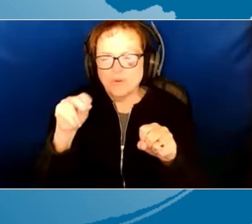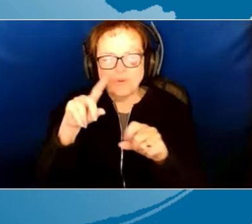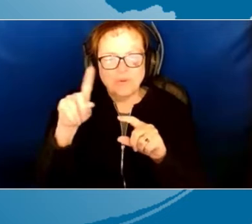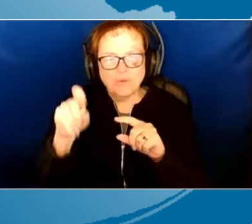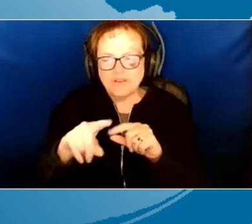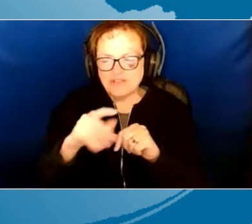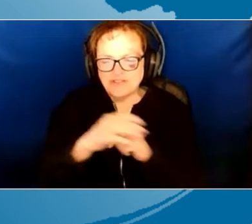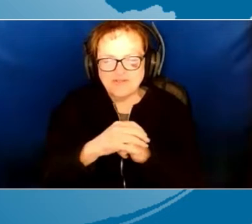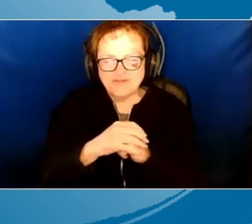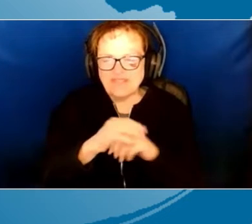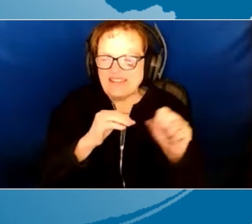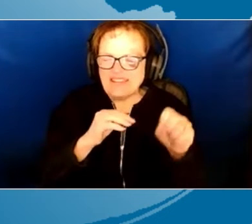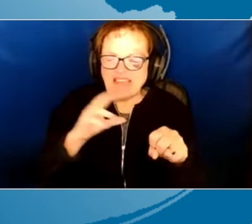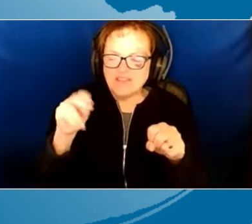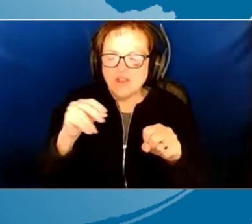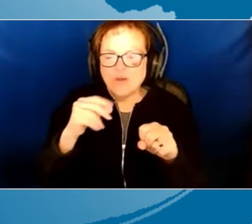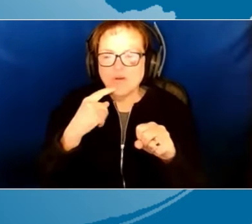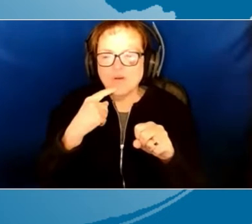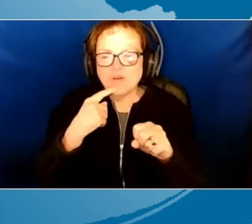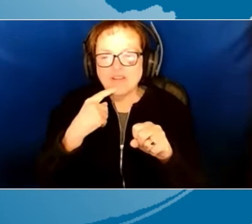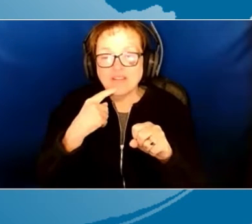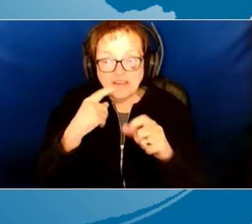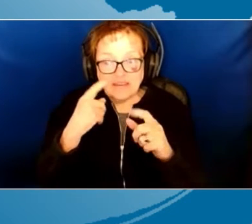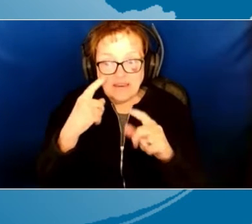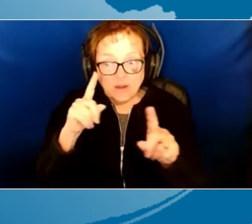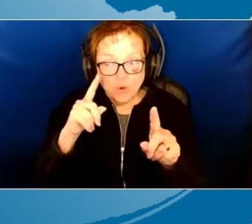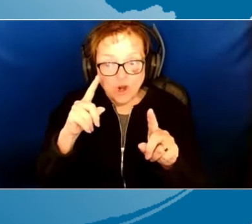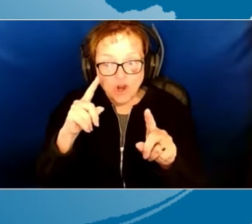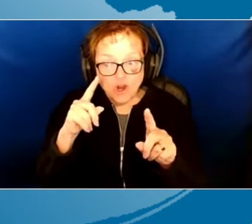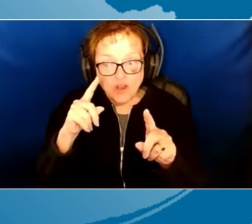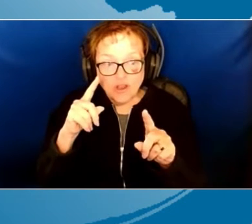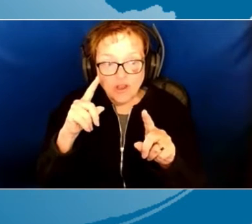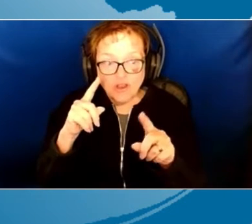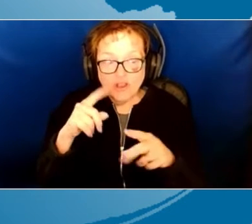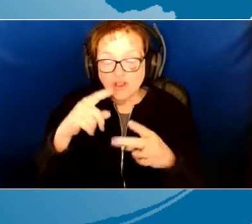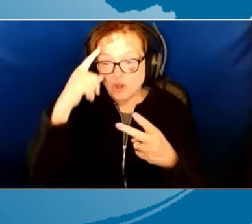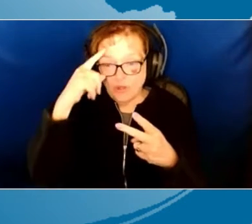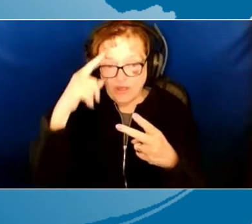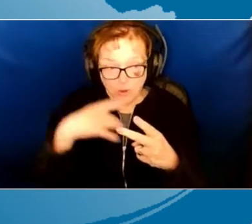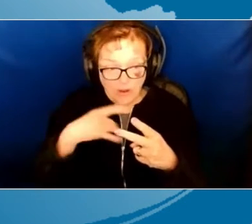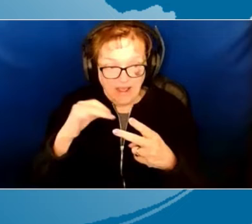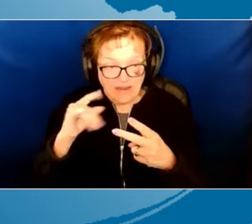We ask no questions sound like, did it work? Do you think you liked it?